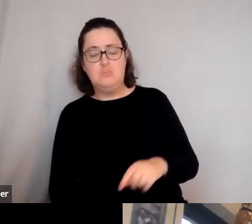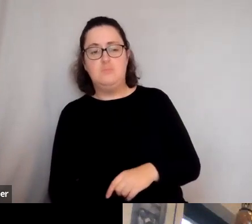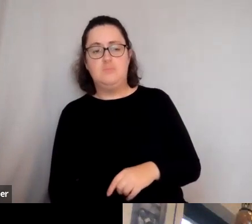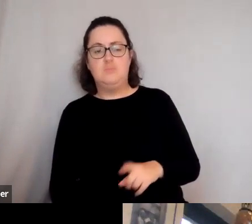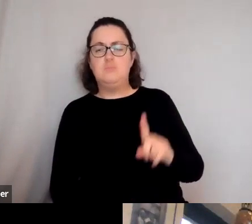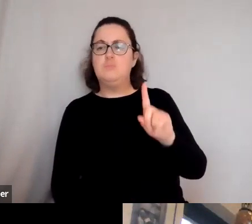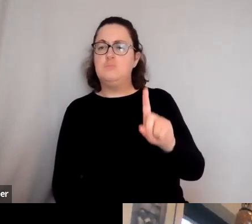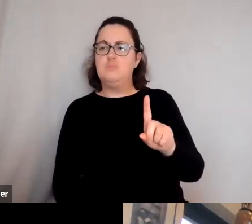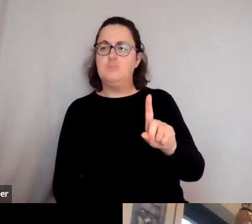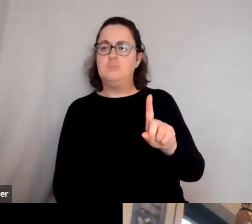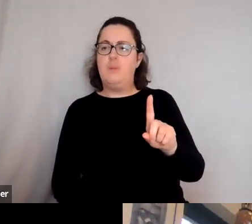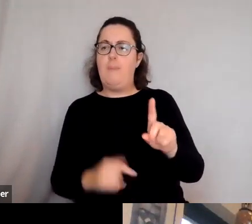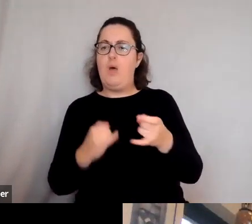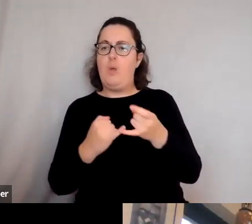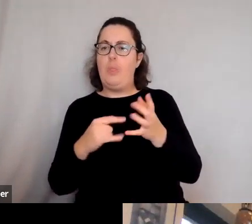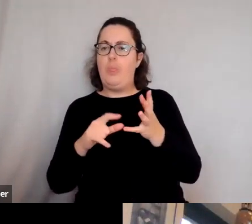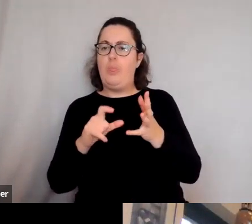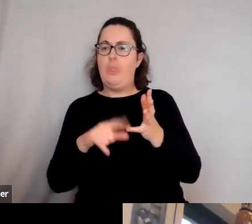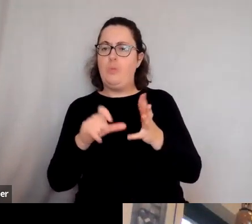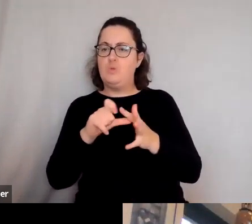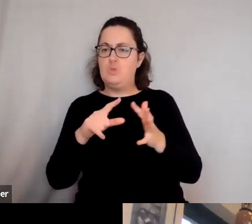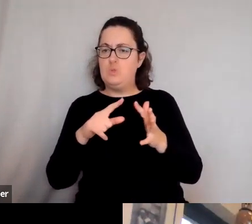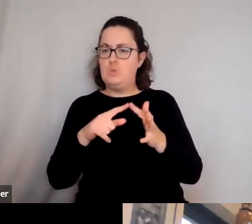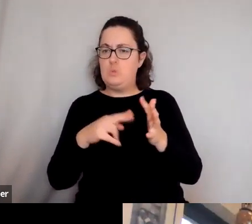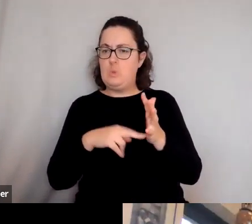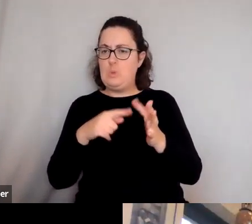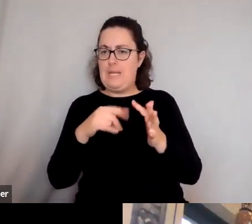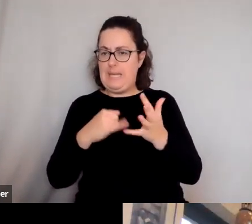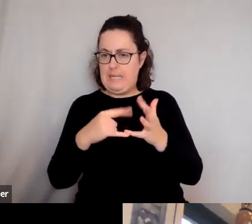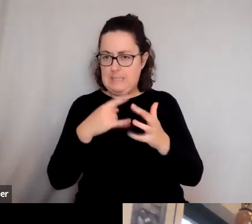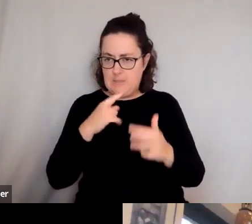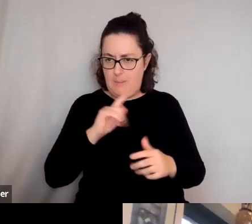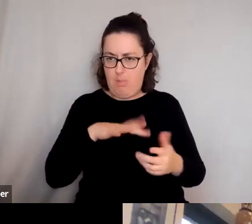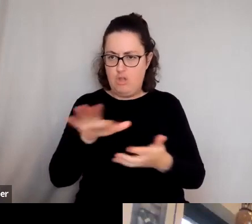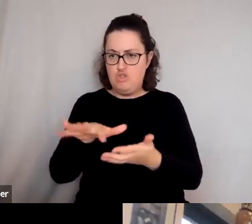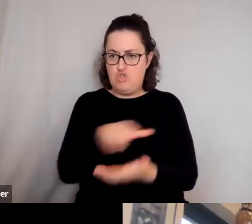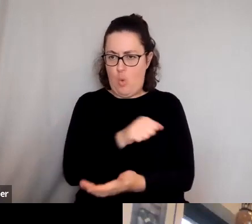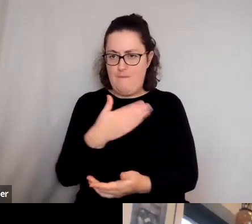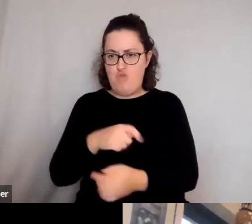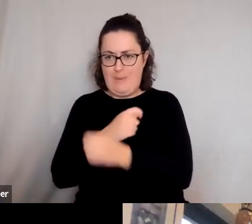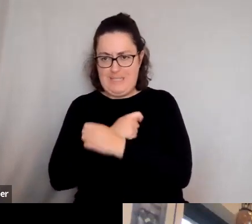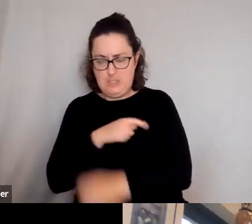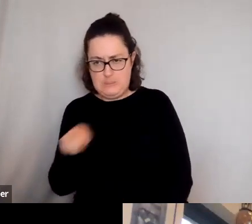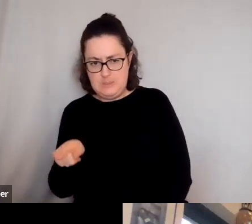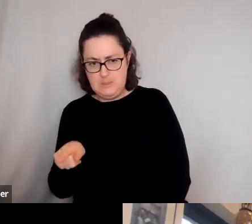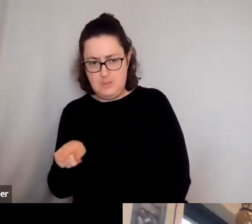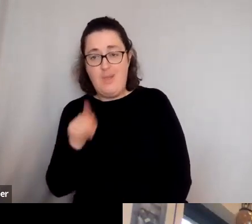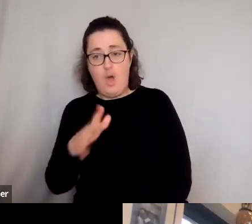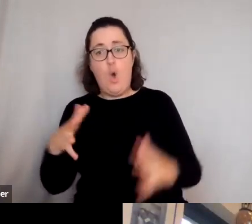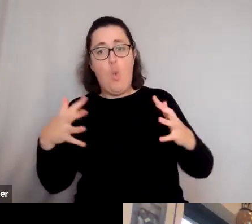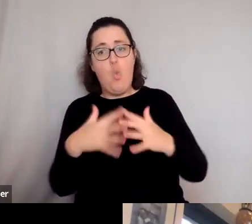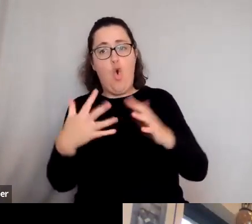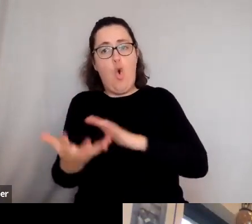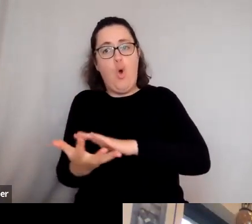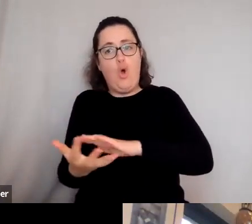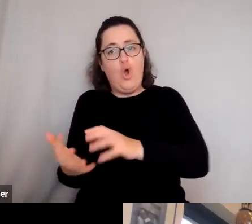I say, but the Sudanese pinched it, you know, for, you know, this was, this was loot, this was war loot. But,